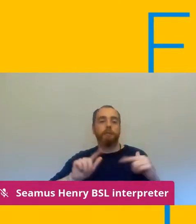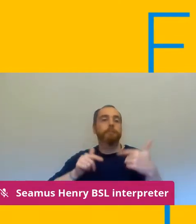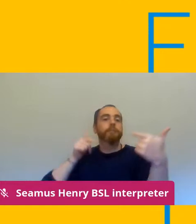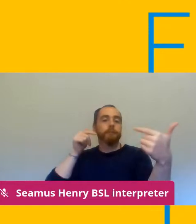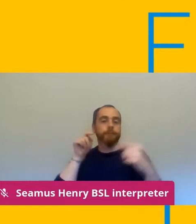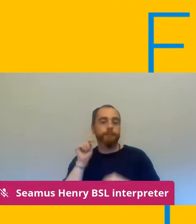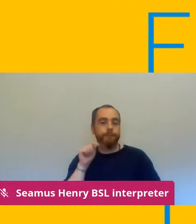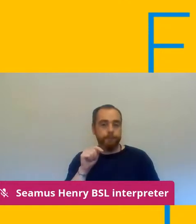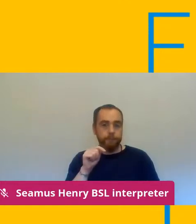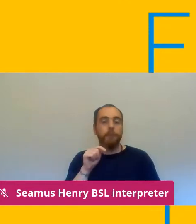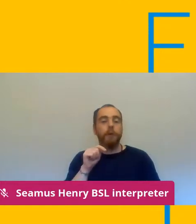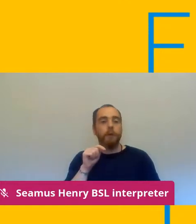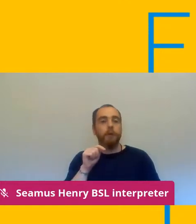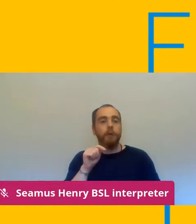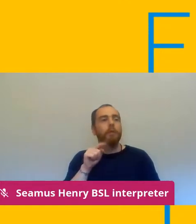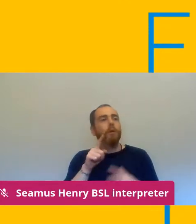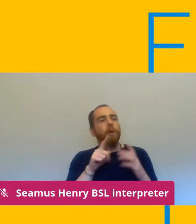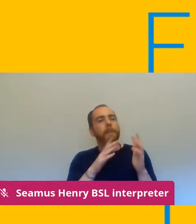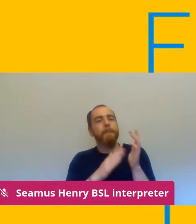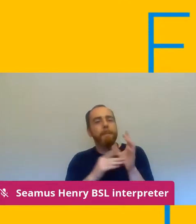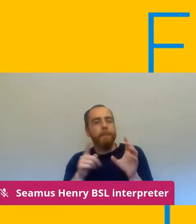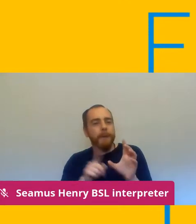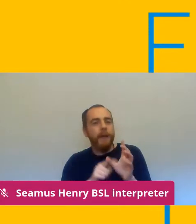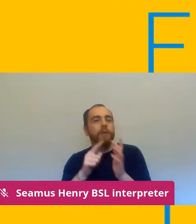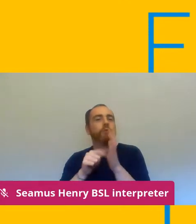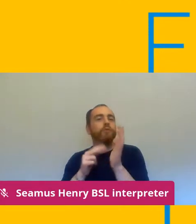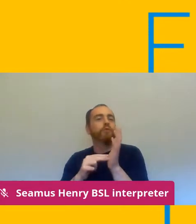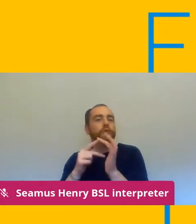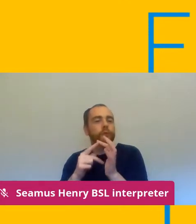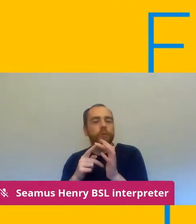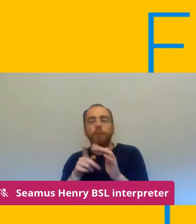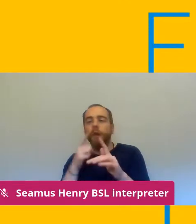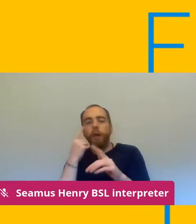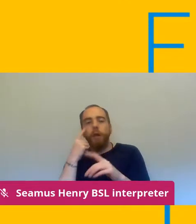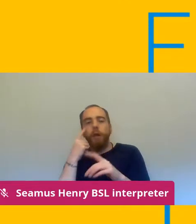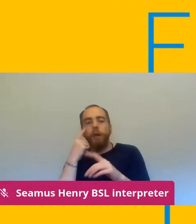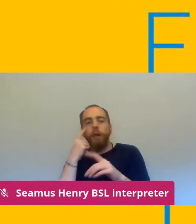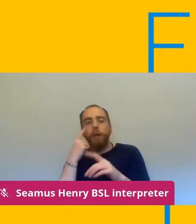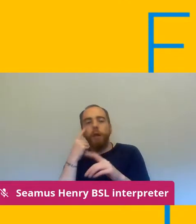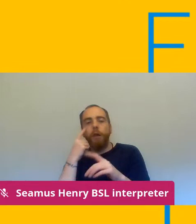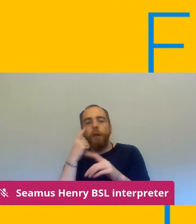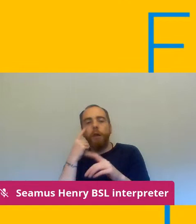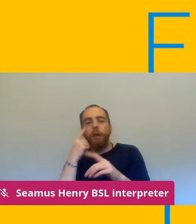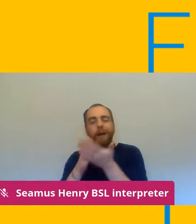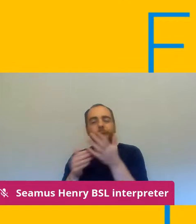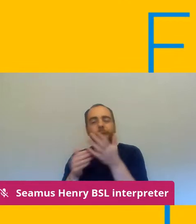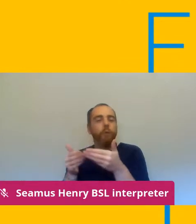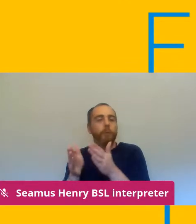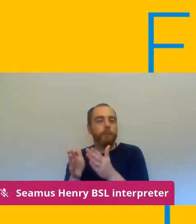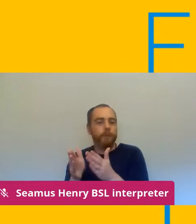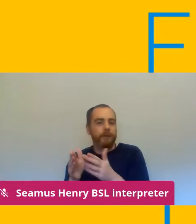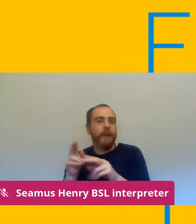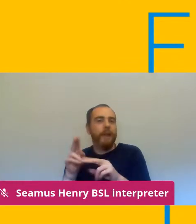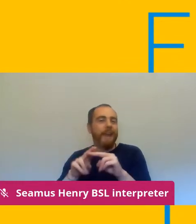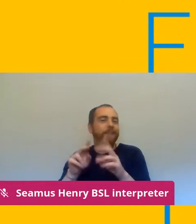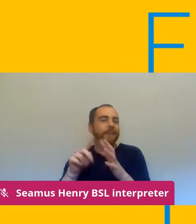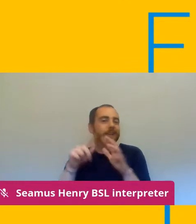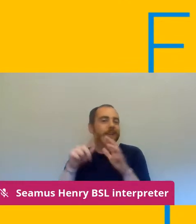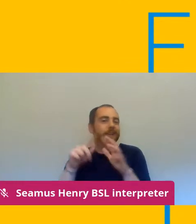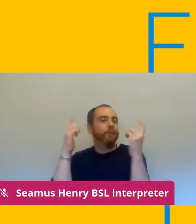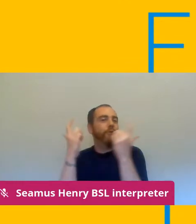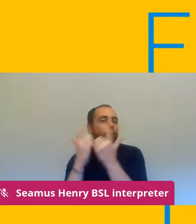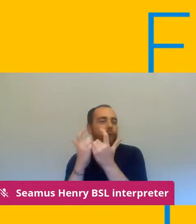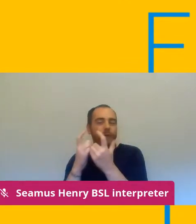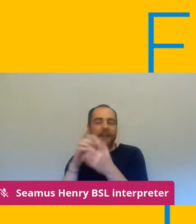over may and june to have a partial reopening of fe colleges um for particular cohorts of